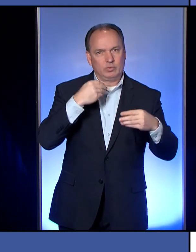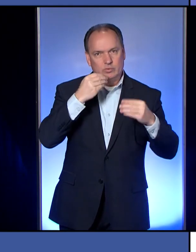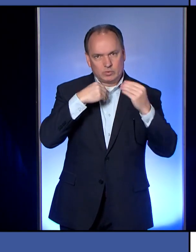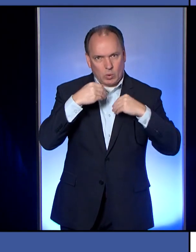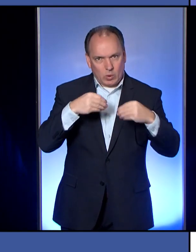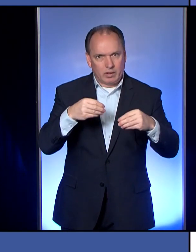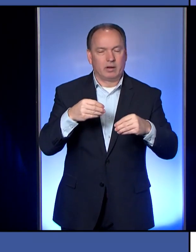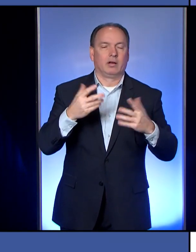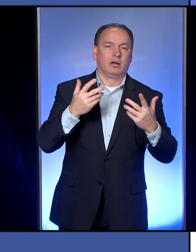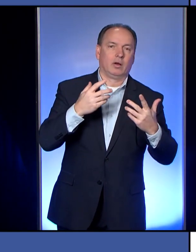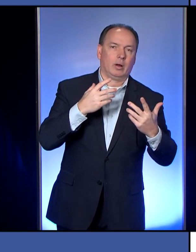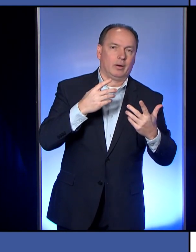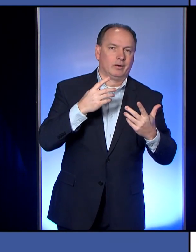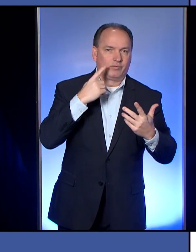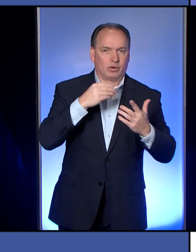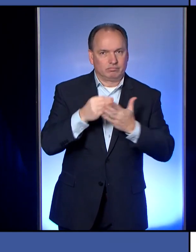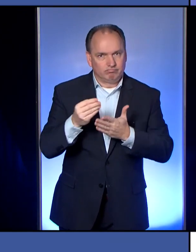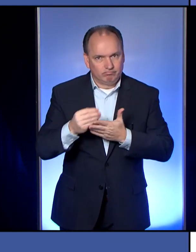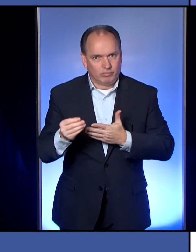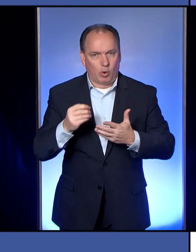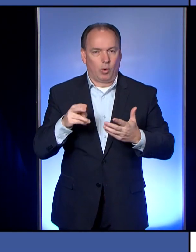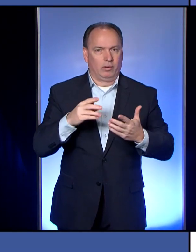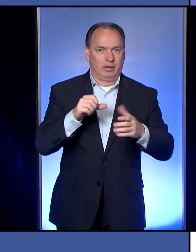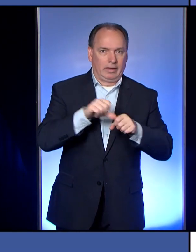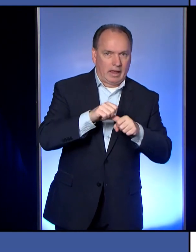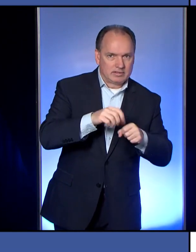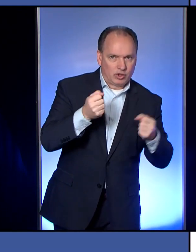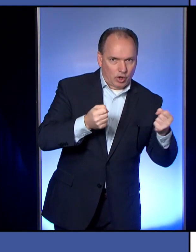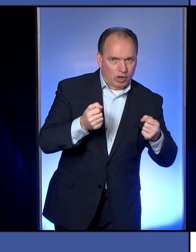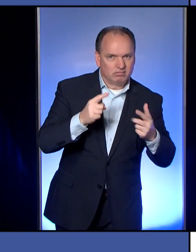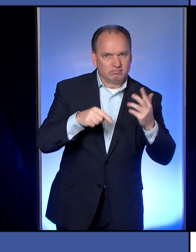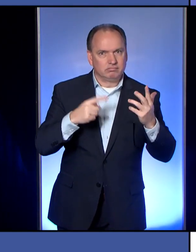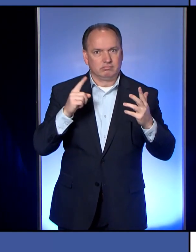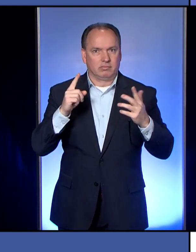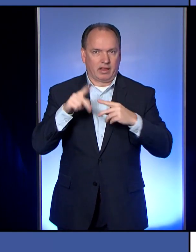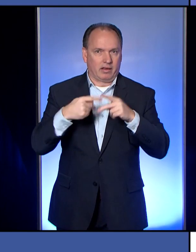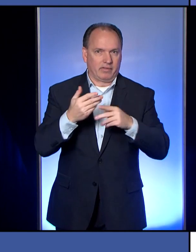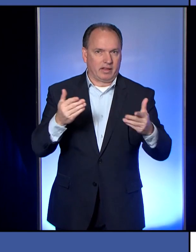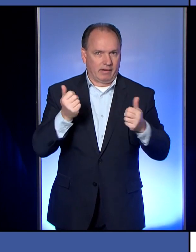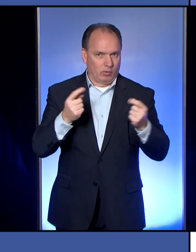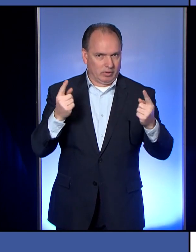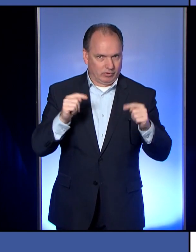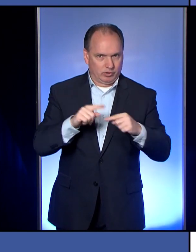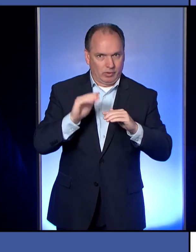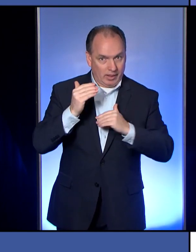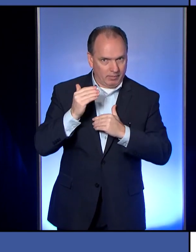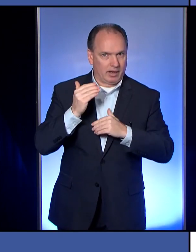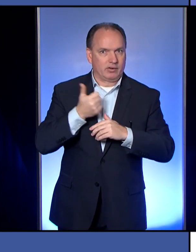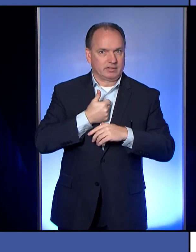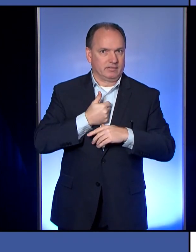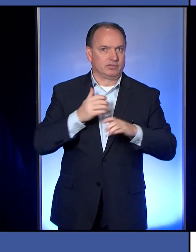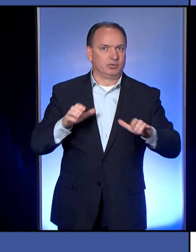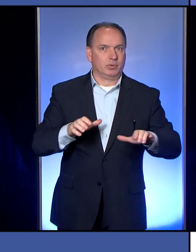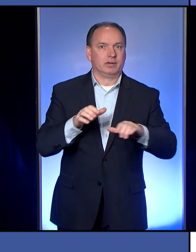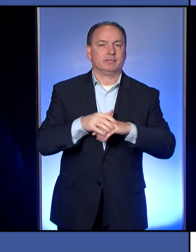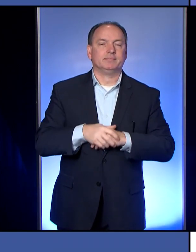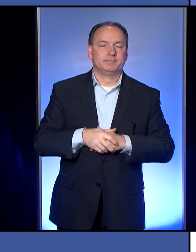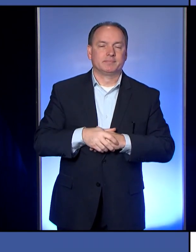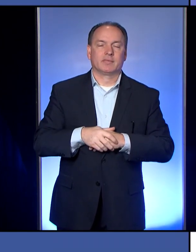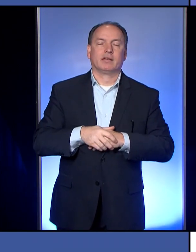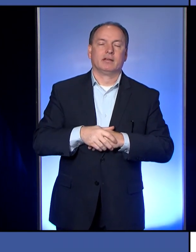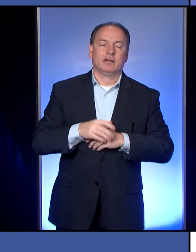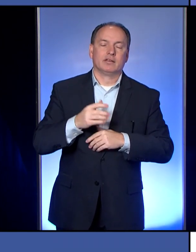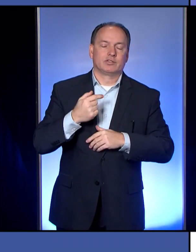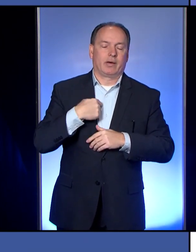groceries, you know, go put gas in their car, those types of things that the rest of us are trying to limit ourselves in doing. Um, so